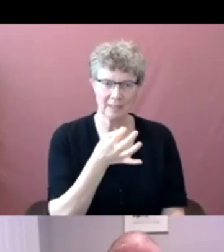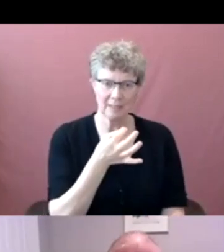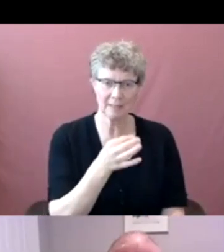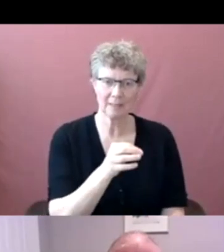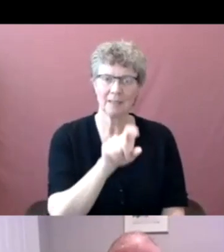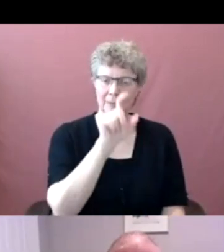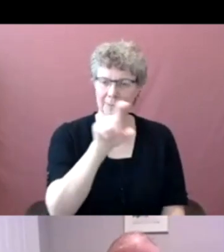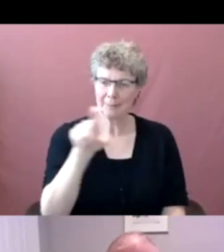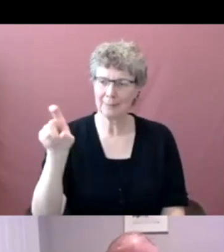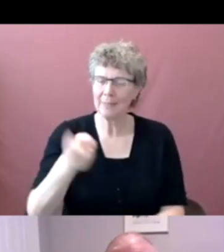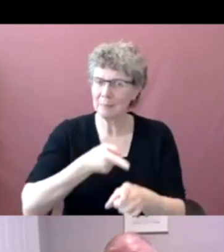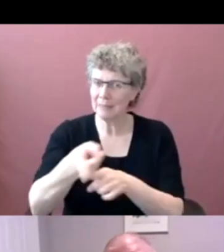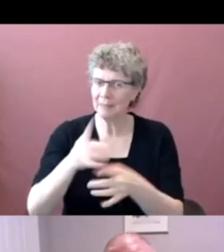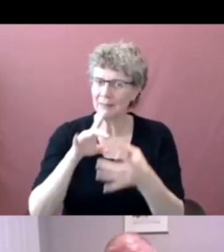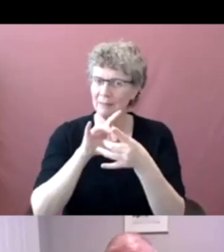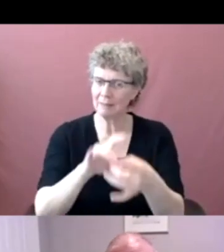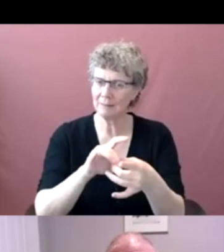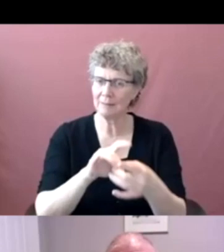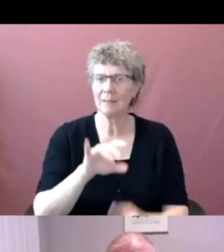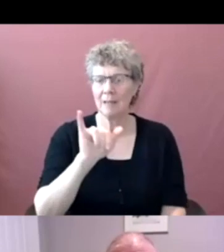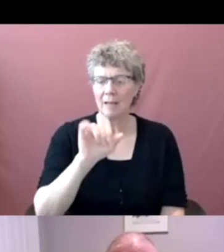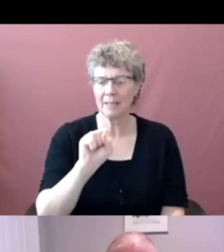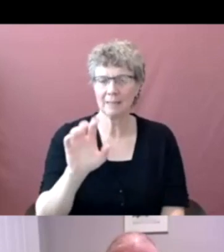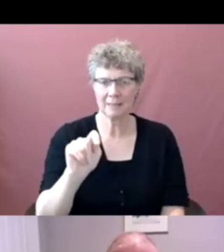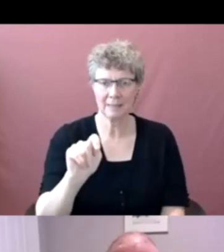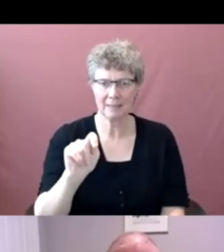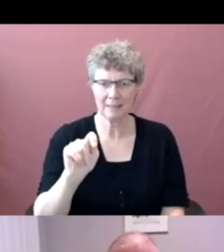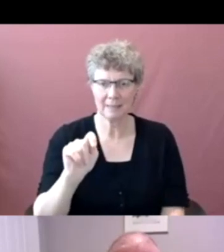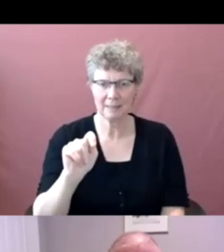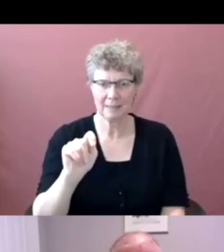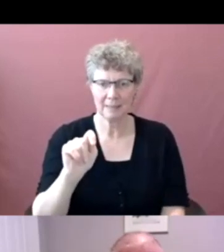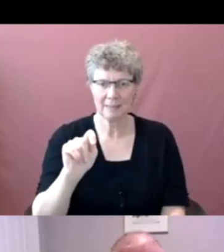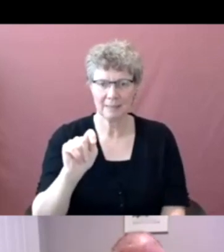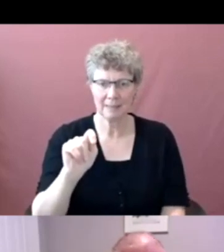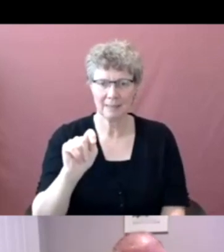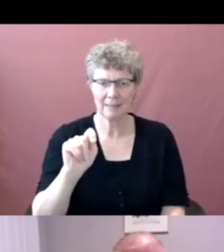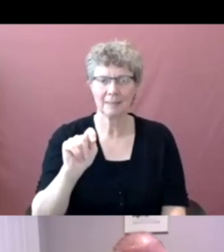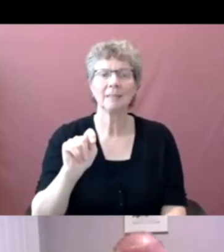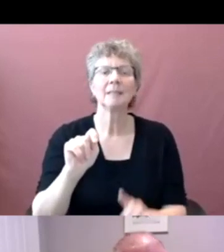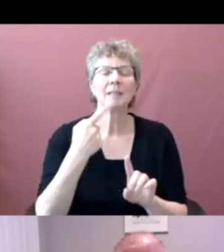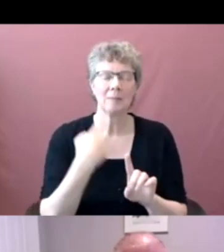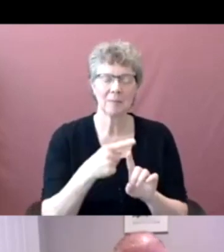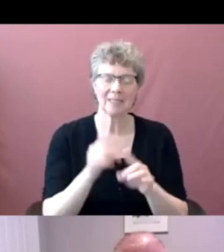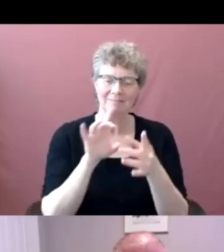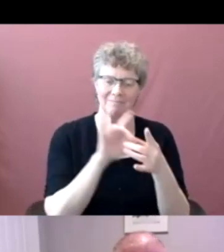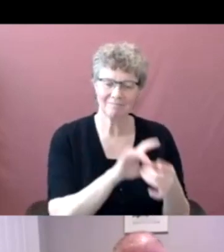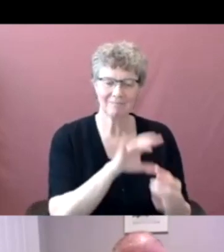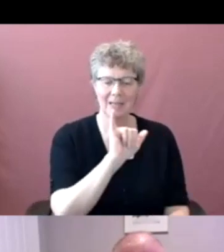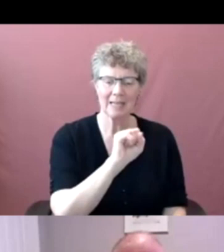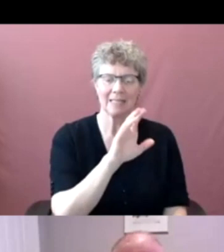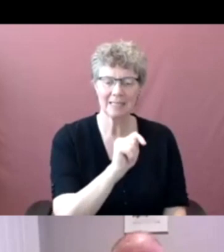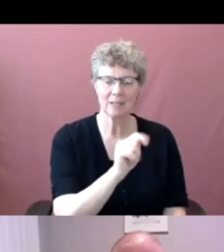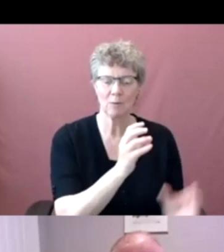IST operating model and within the IST organizational structure. So we just recently